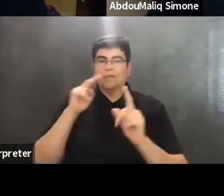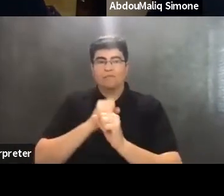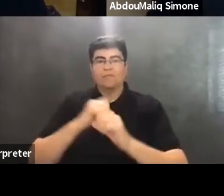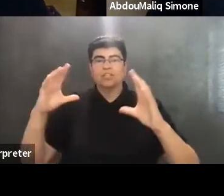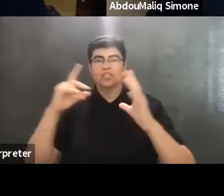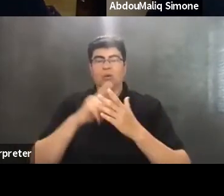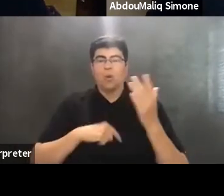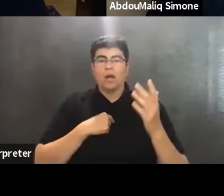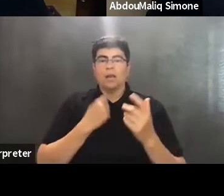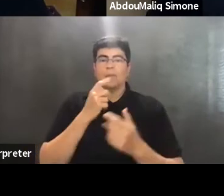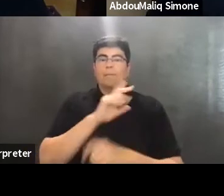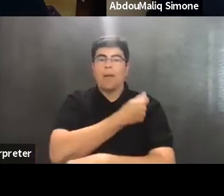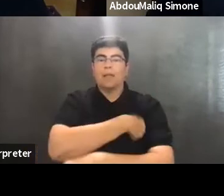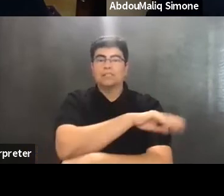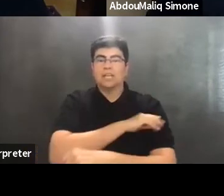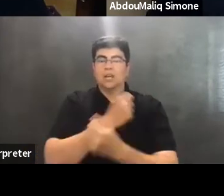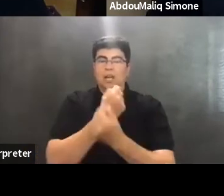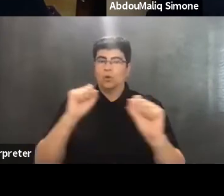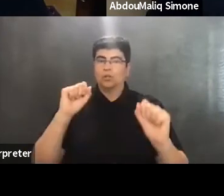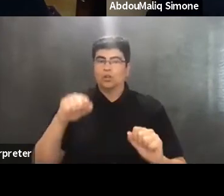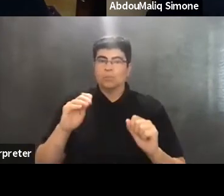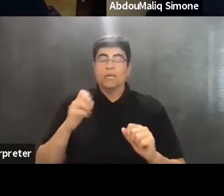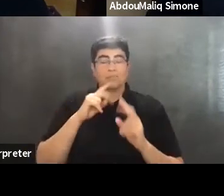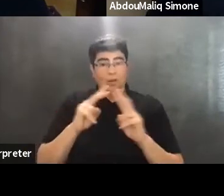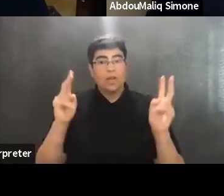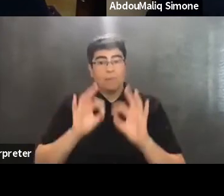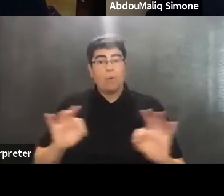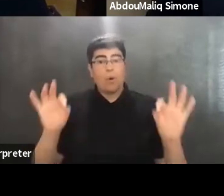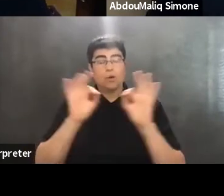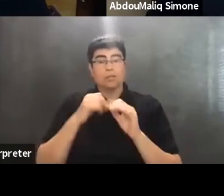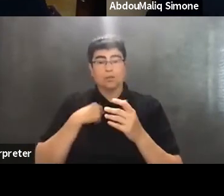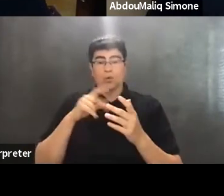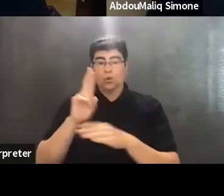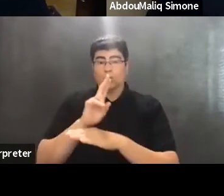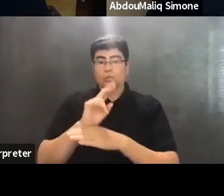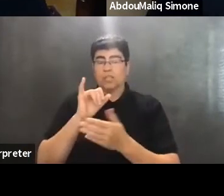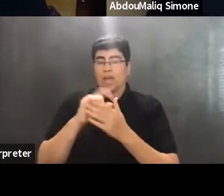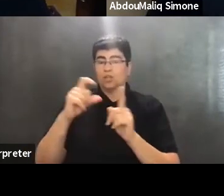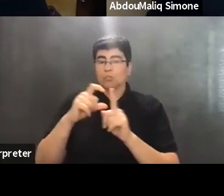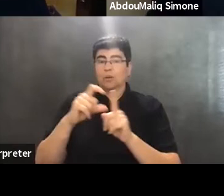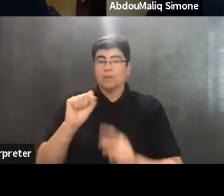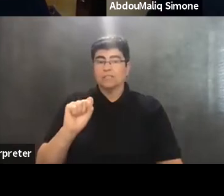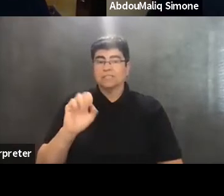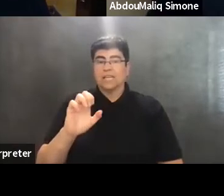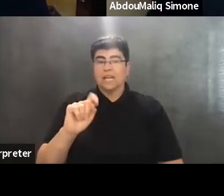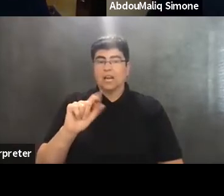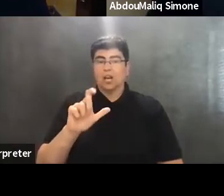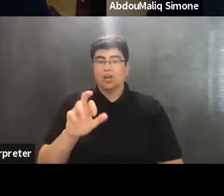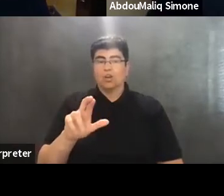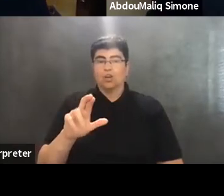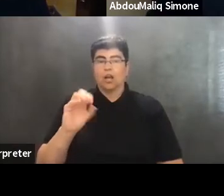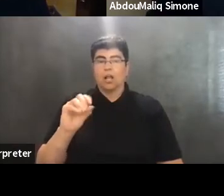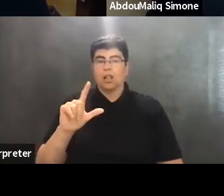liberation might mean. So it's very important in using the terminology of settler colonialism to very